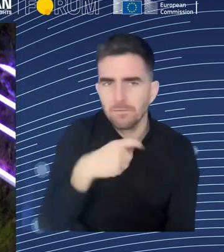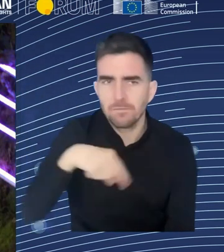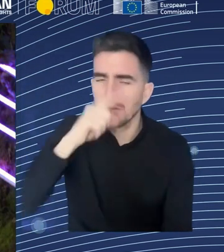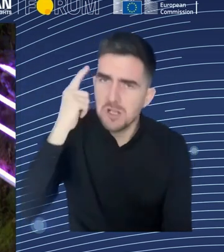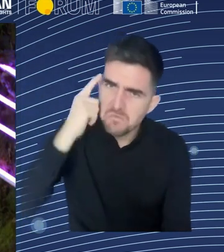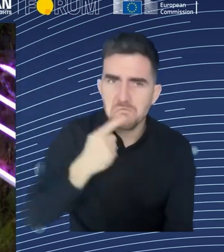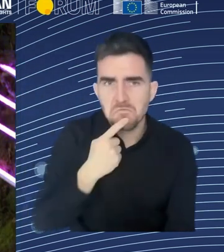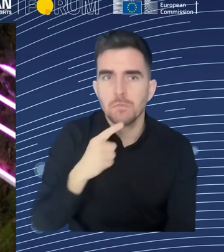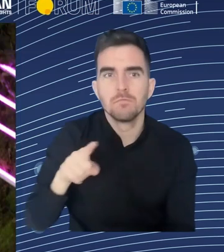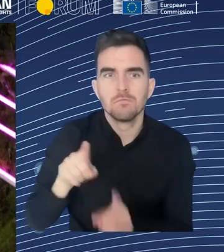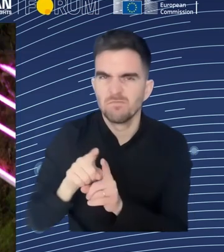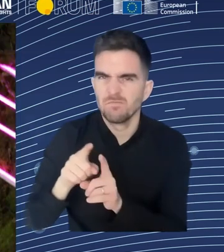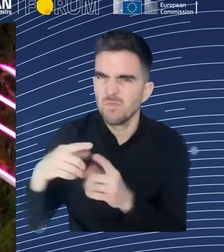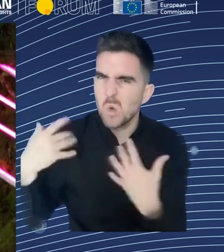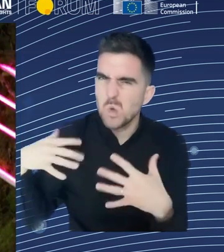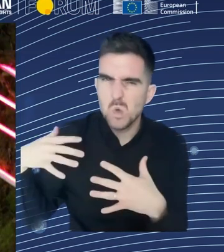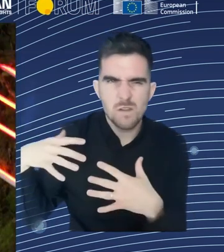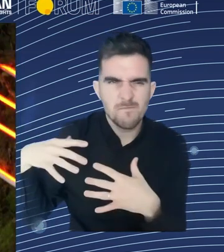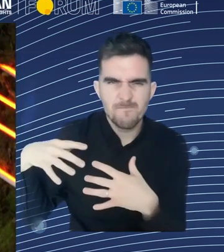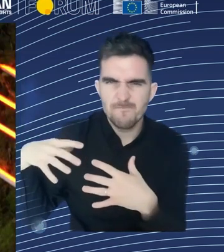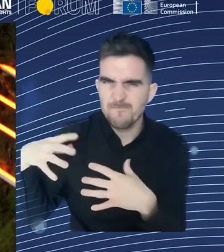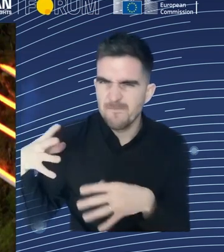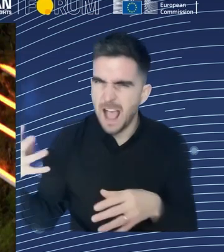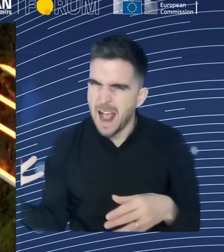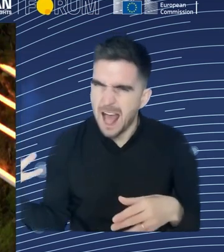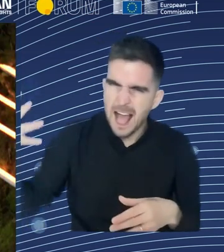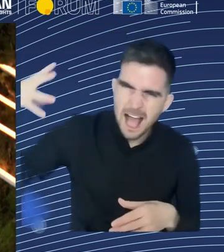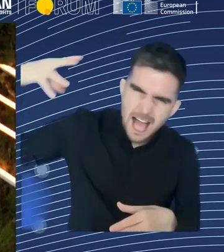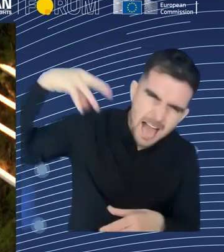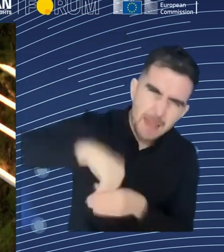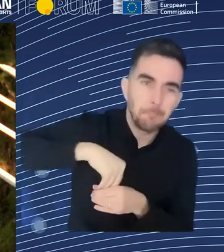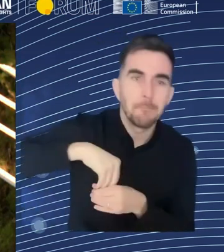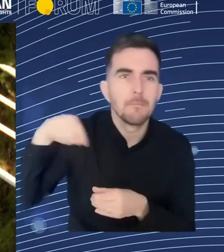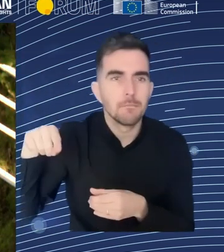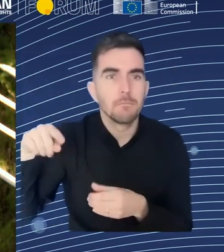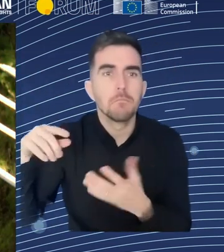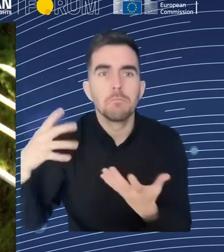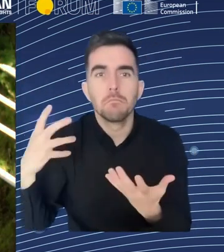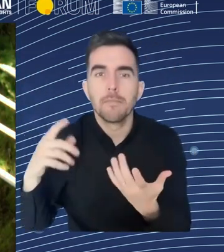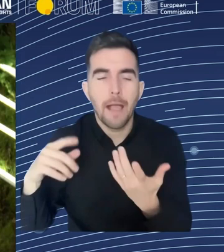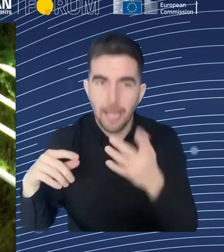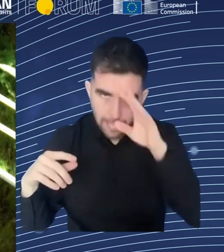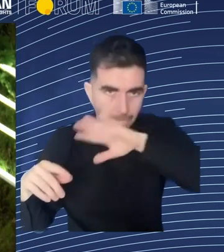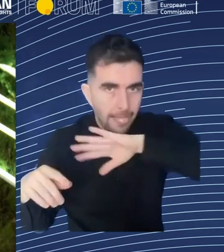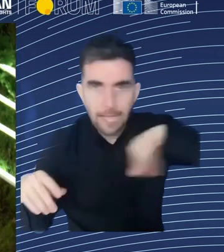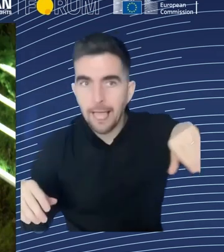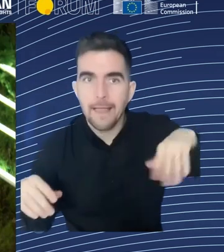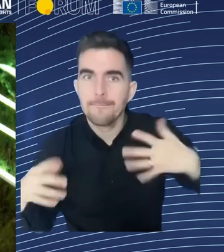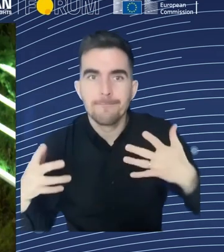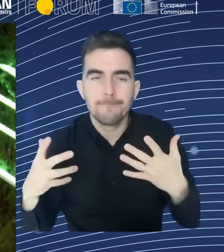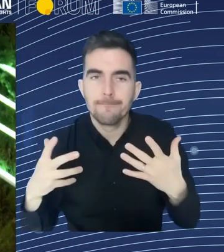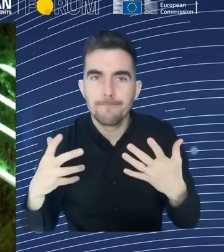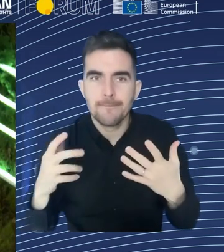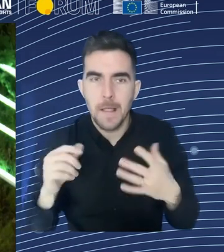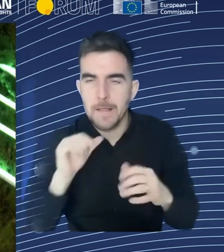all of you for the first round. I think we can conclude as a takeaway that this is definitely the serve to keep a